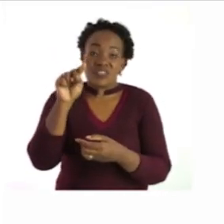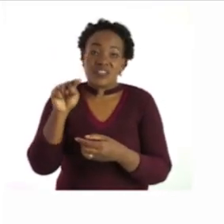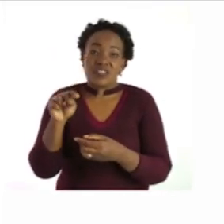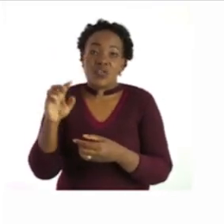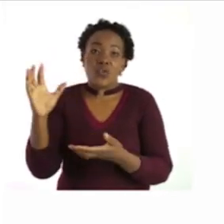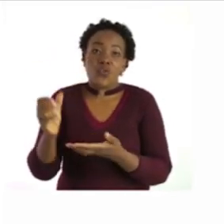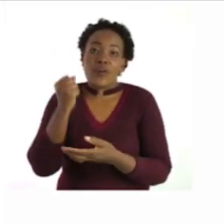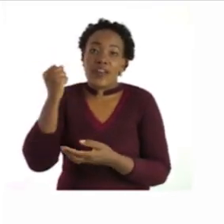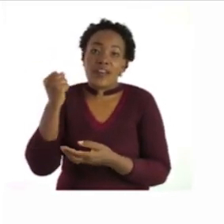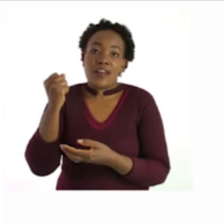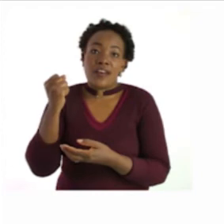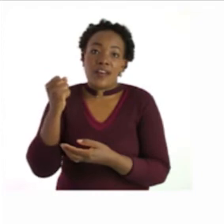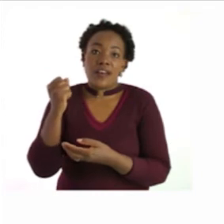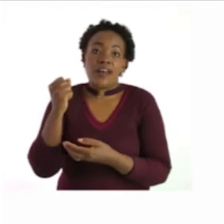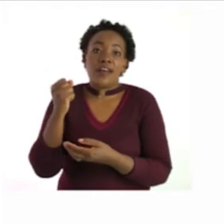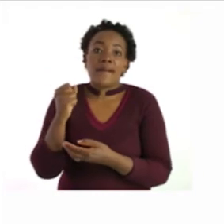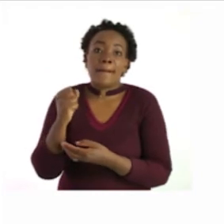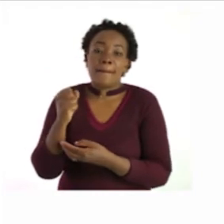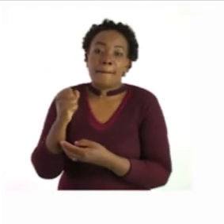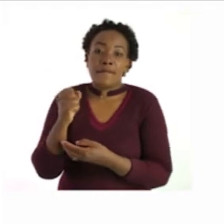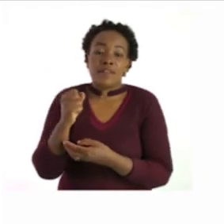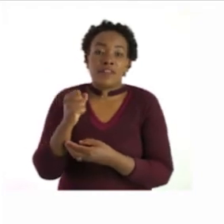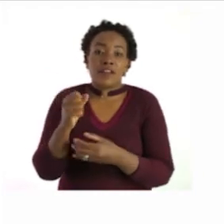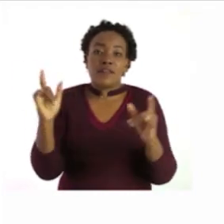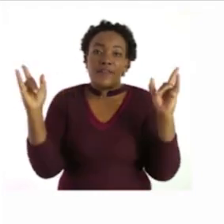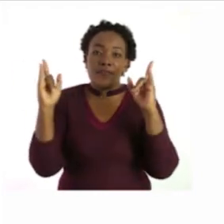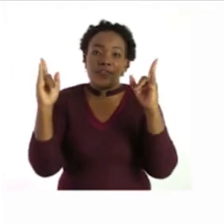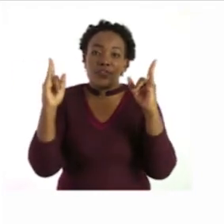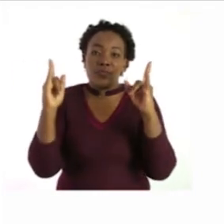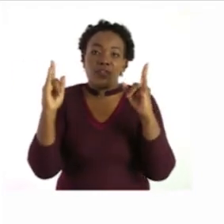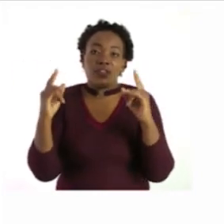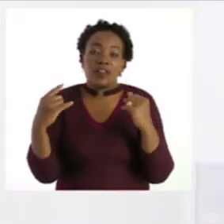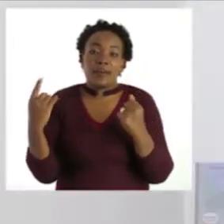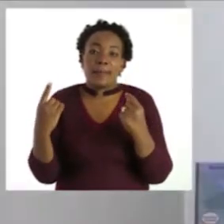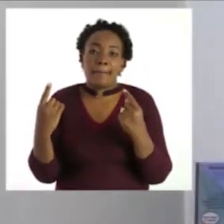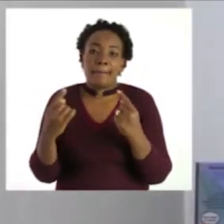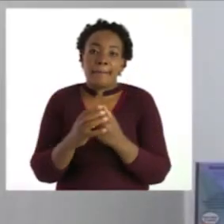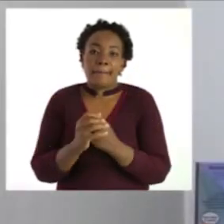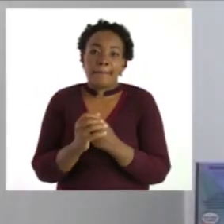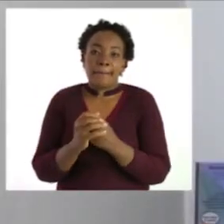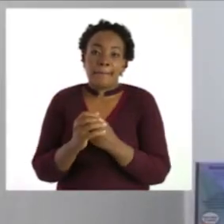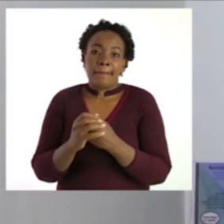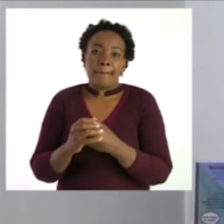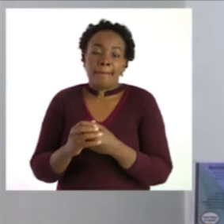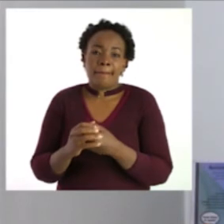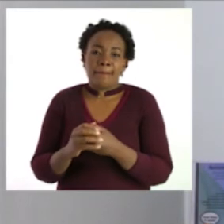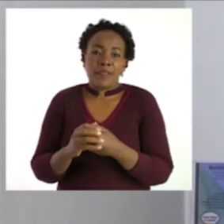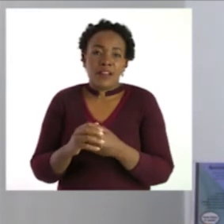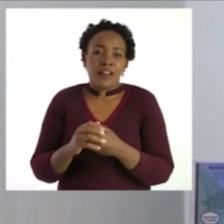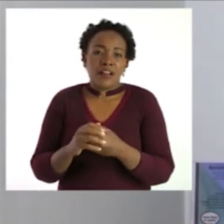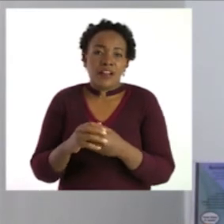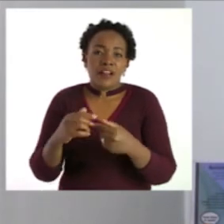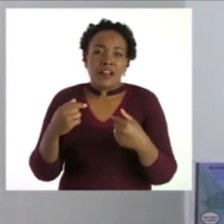win so we will win the football game i